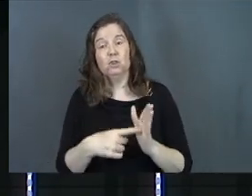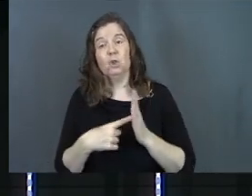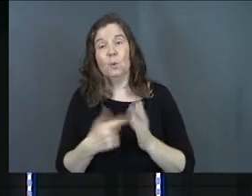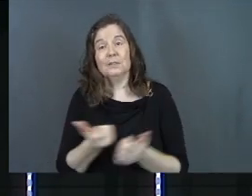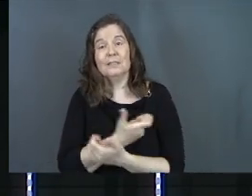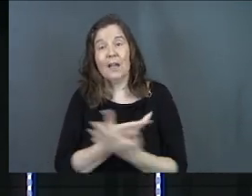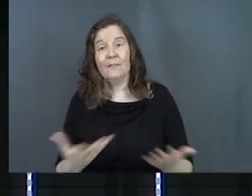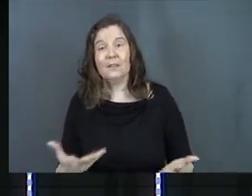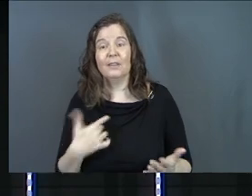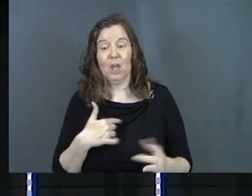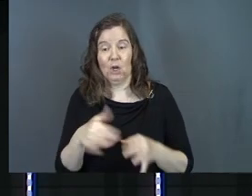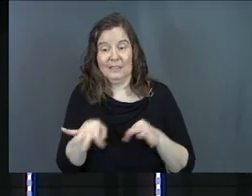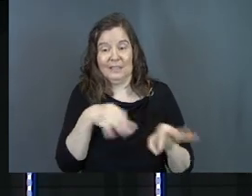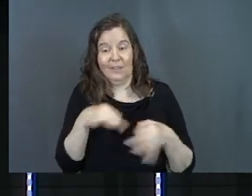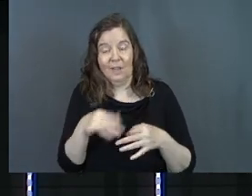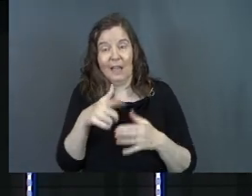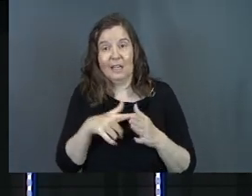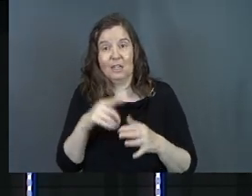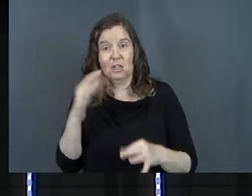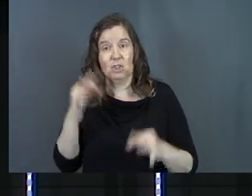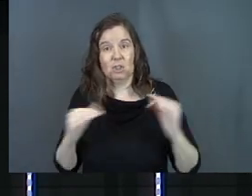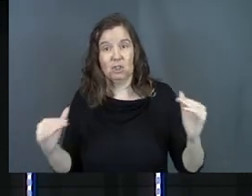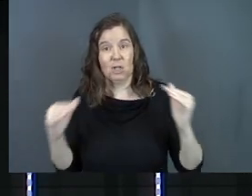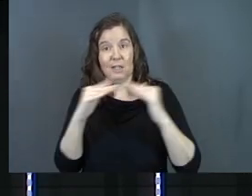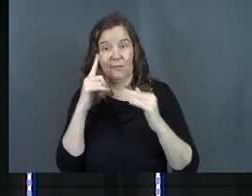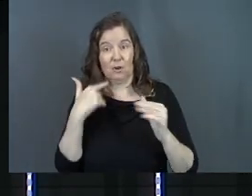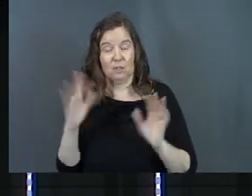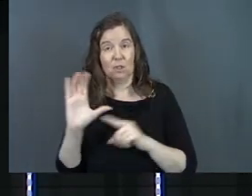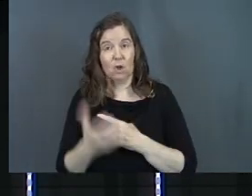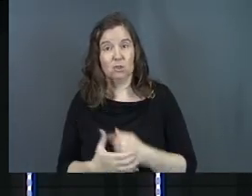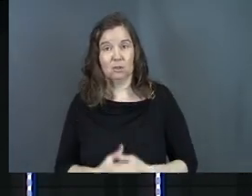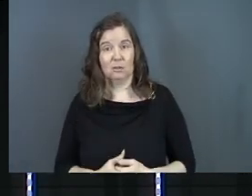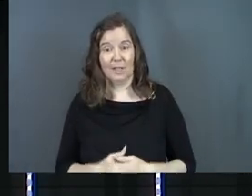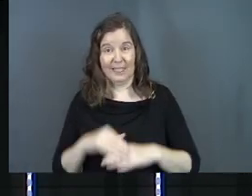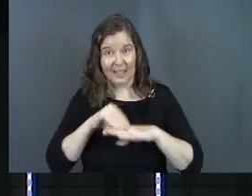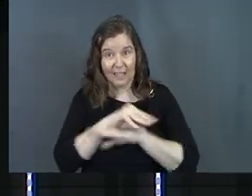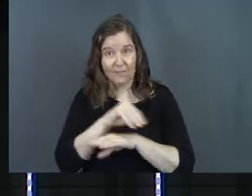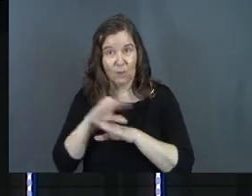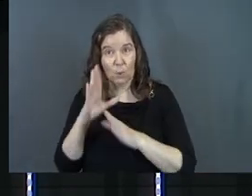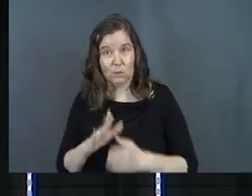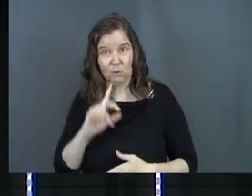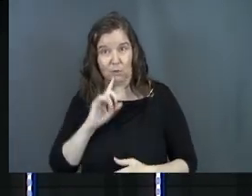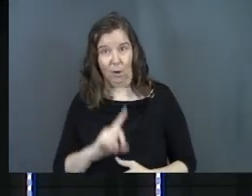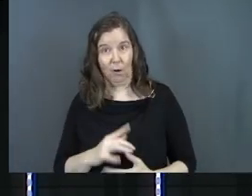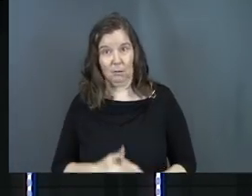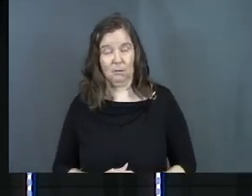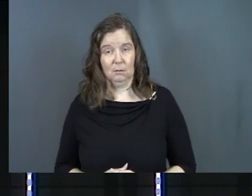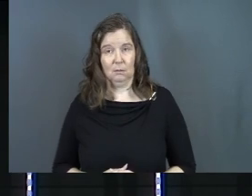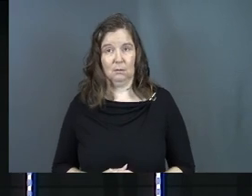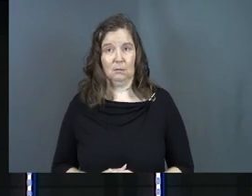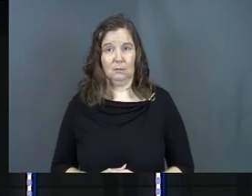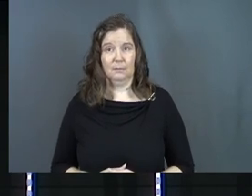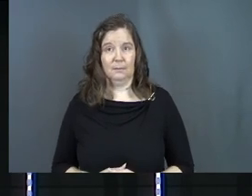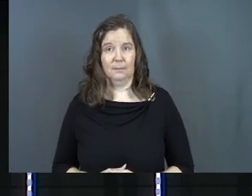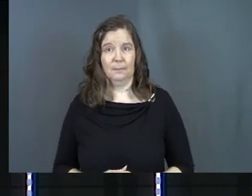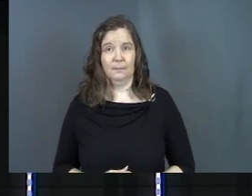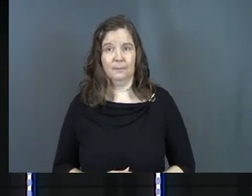showing us everything. They're defining justice for us in culture. The influencers are.